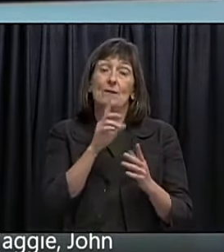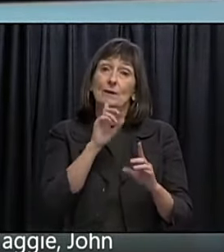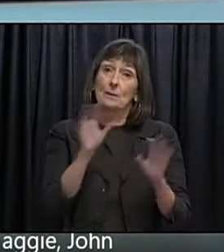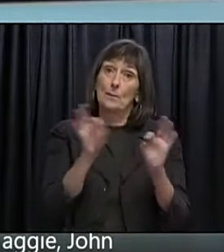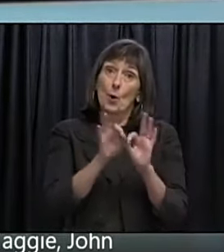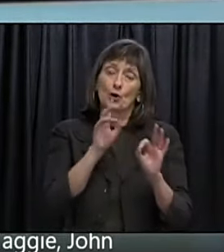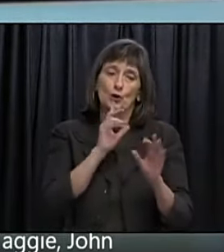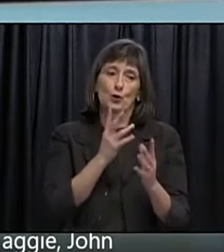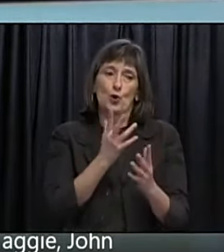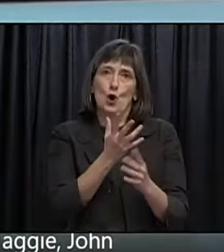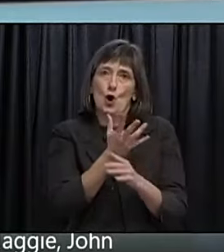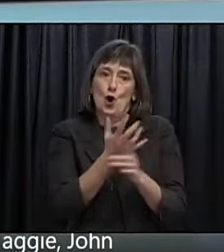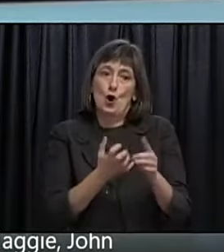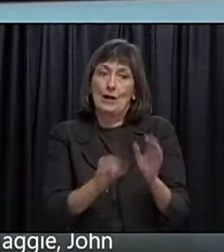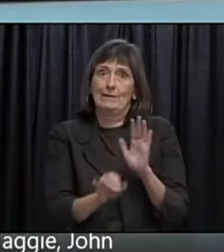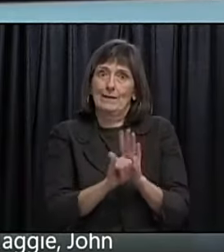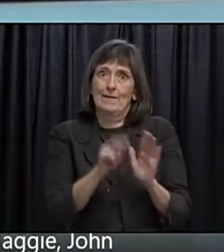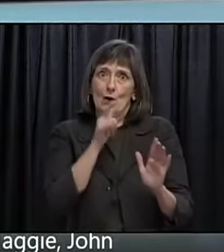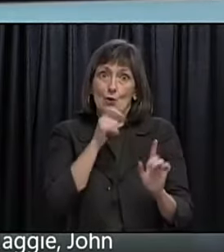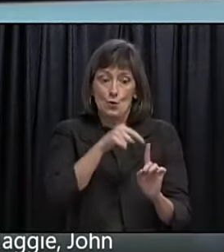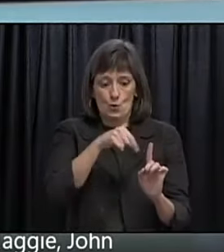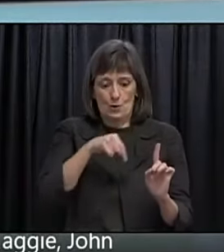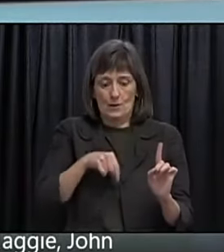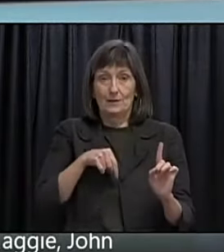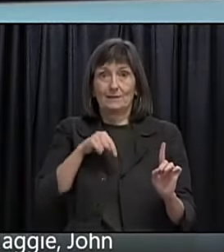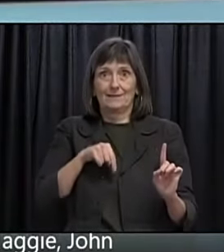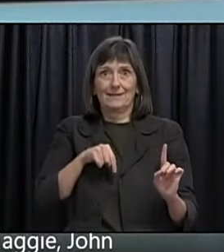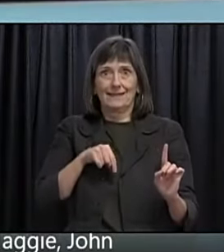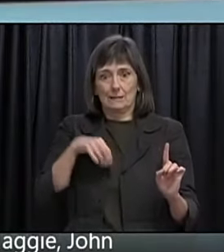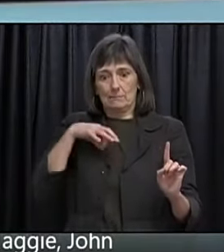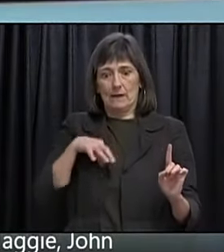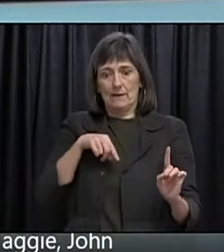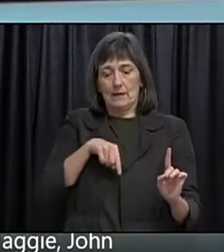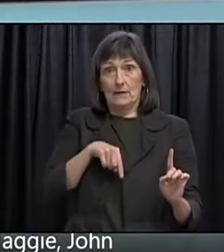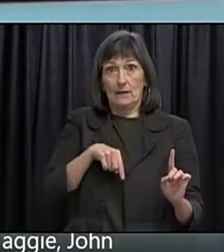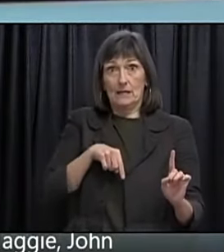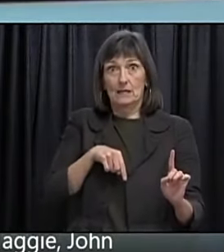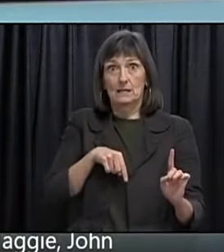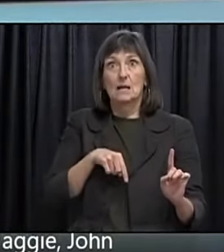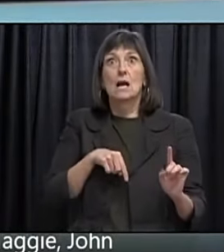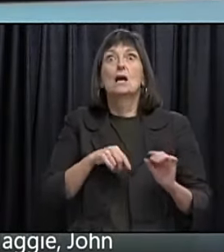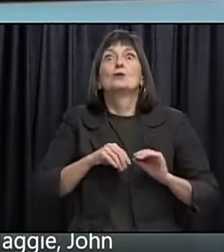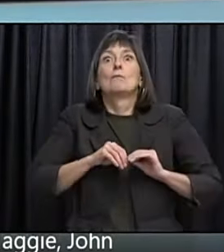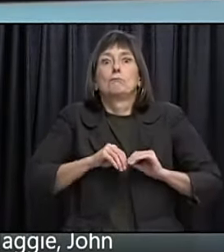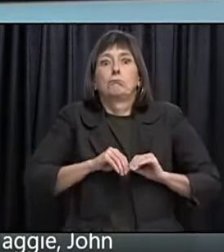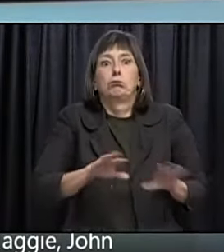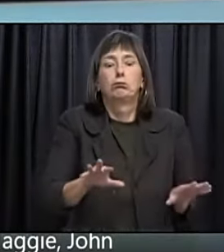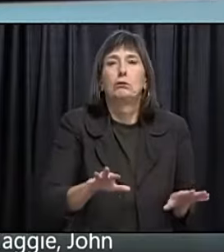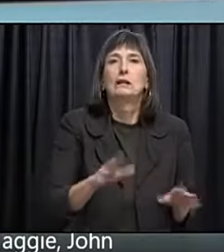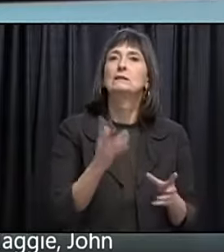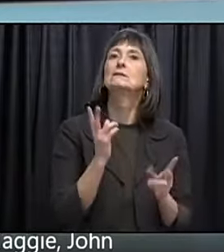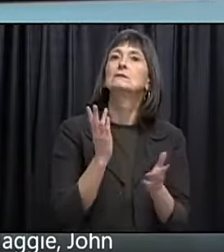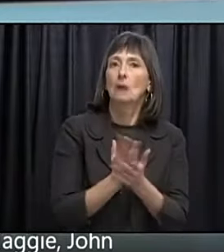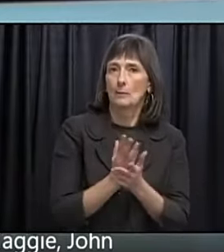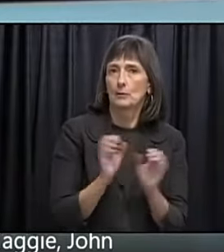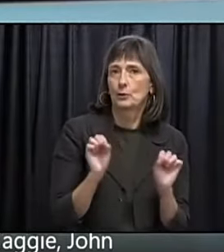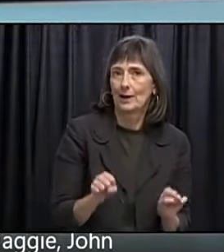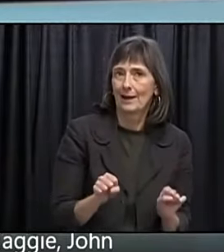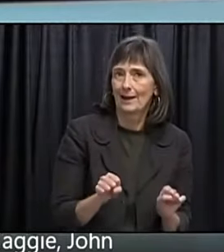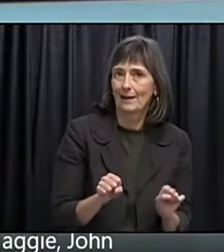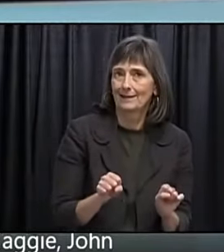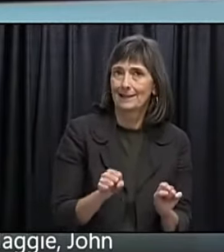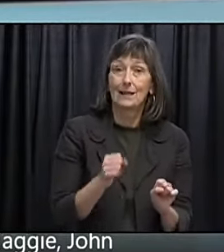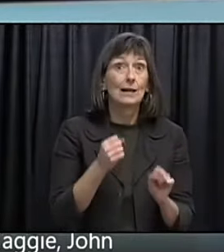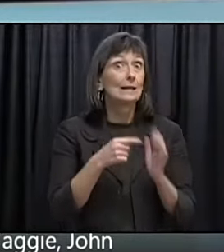Be. Because. has. Yielded. Significant. Benefits. If you. Can find. I source. That. Would be. For example. A